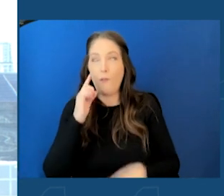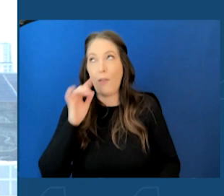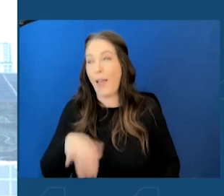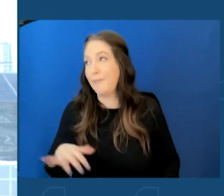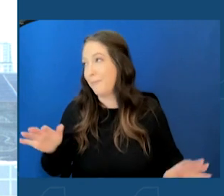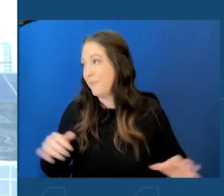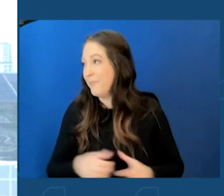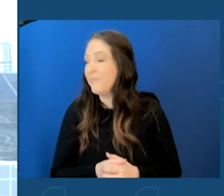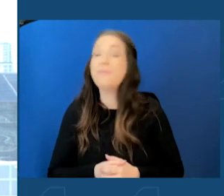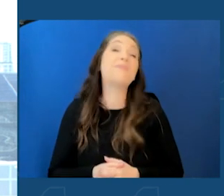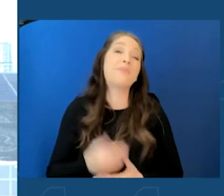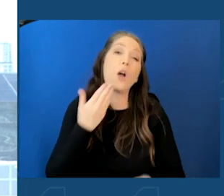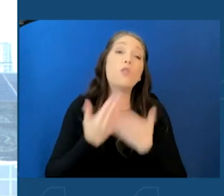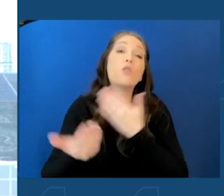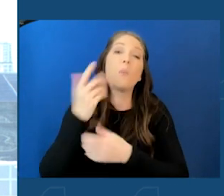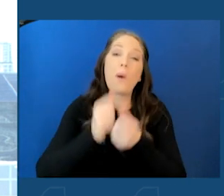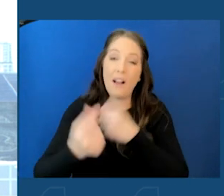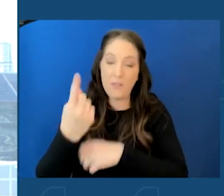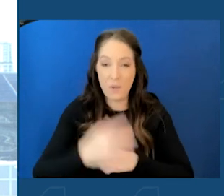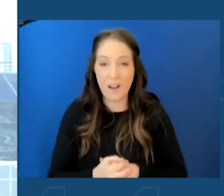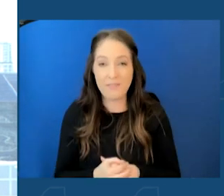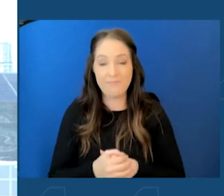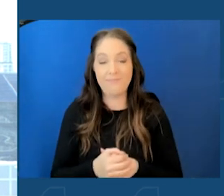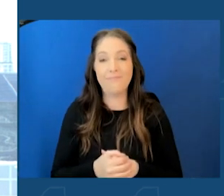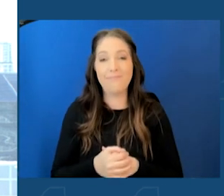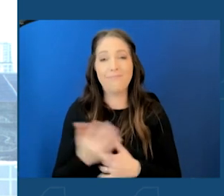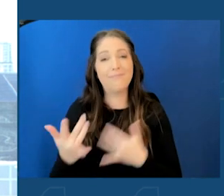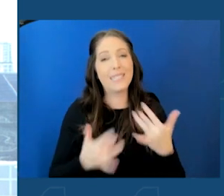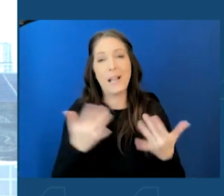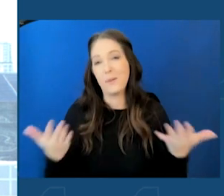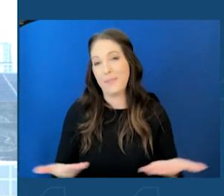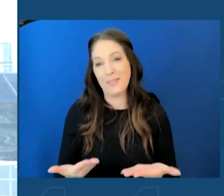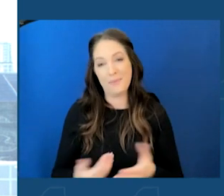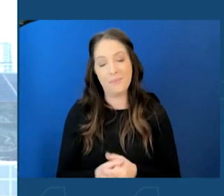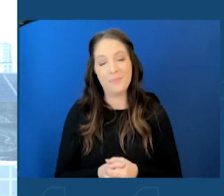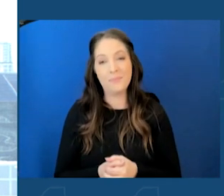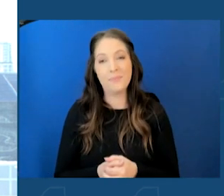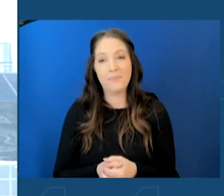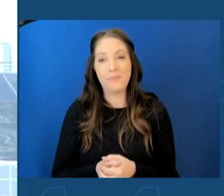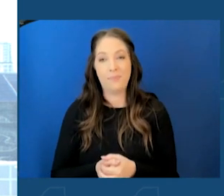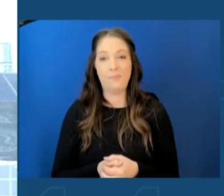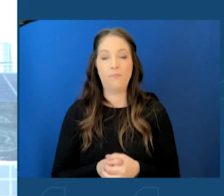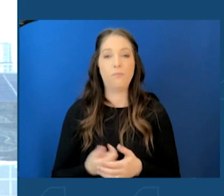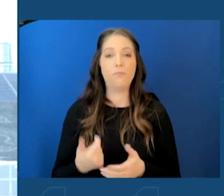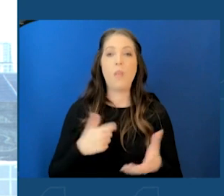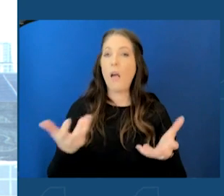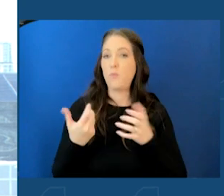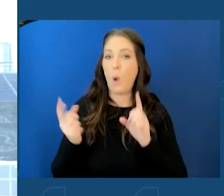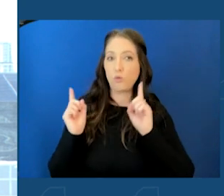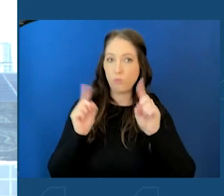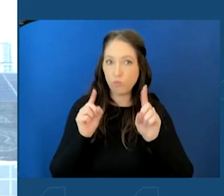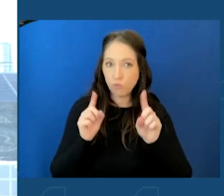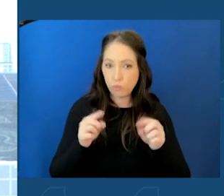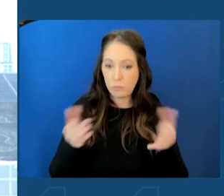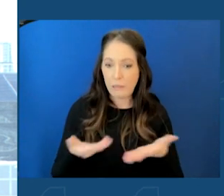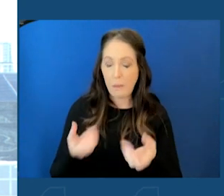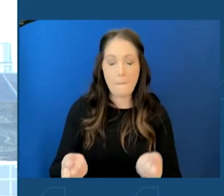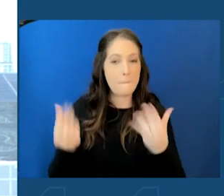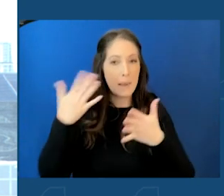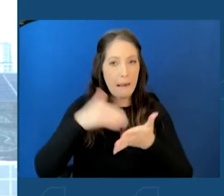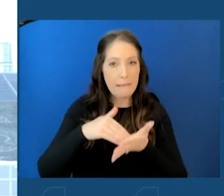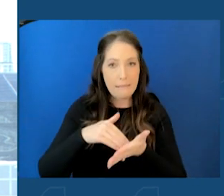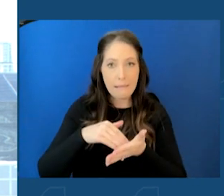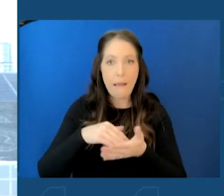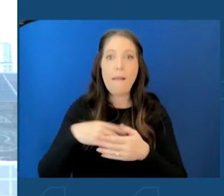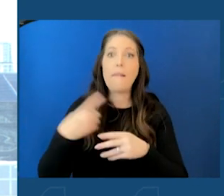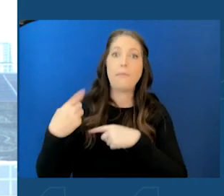Good morning, everybody. What a treat it is to be here. I have wanted to come here many times since the last time I was